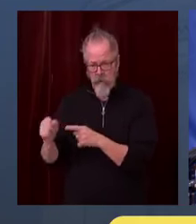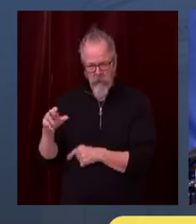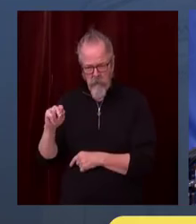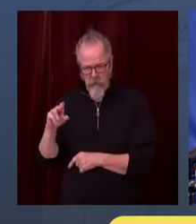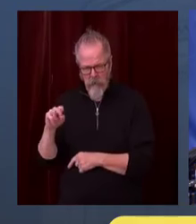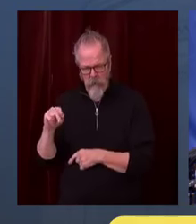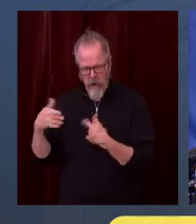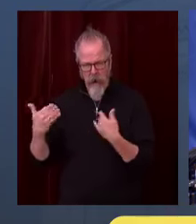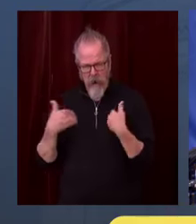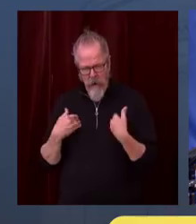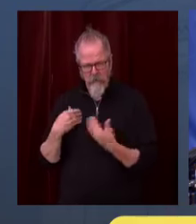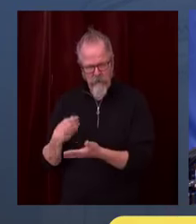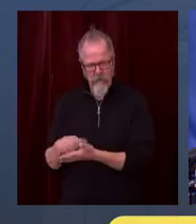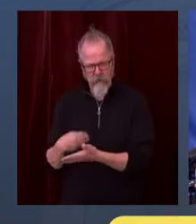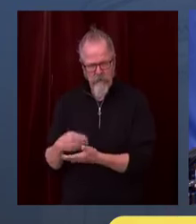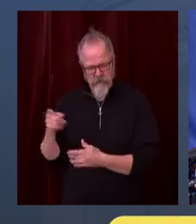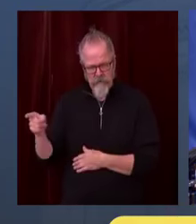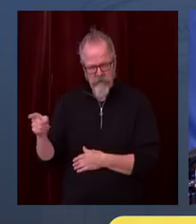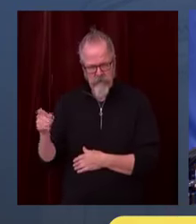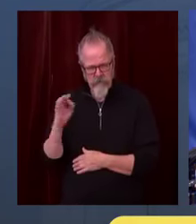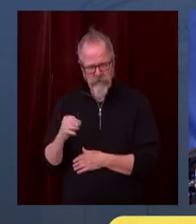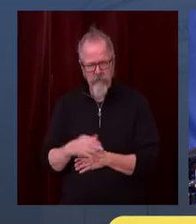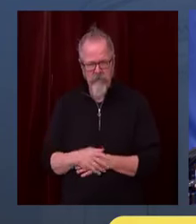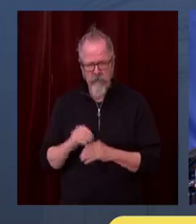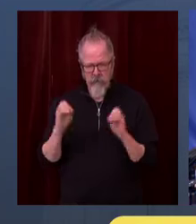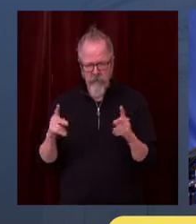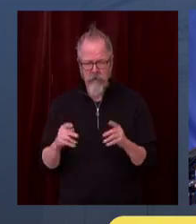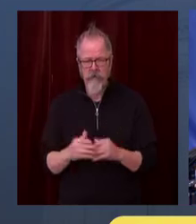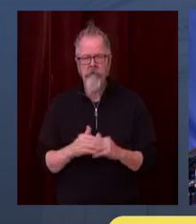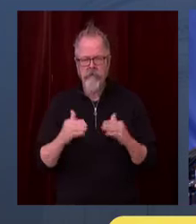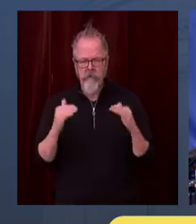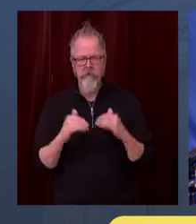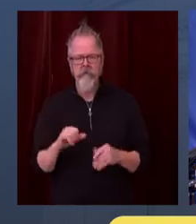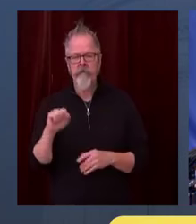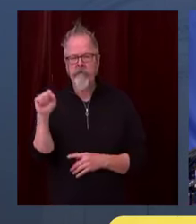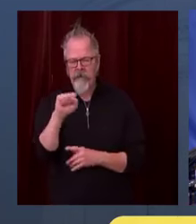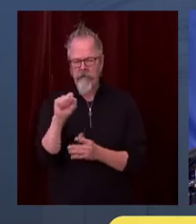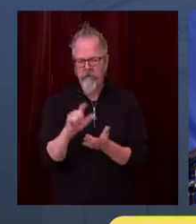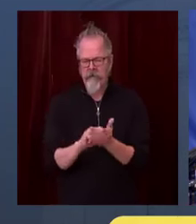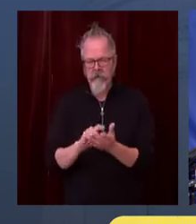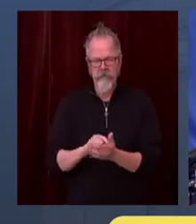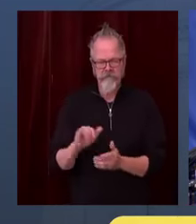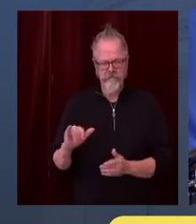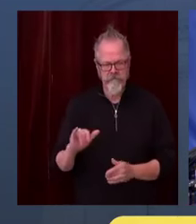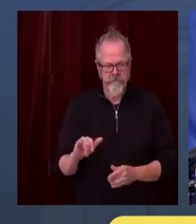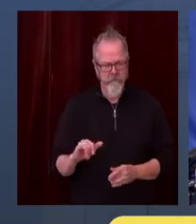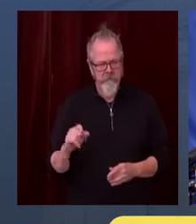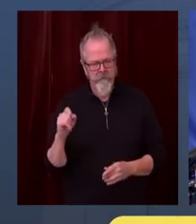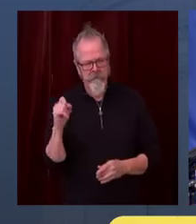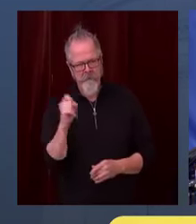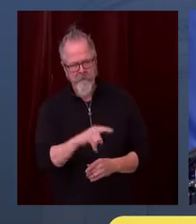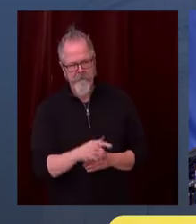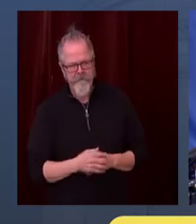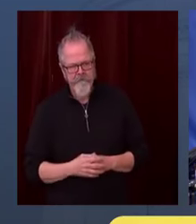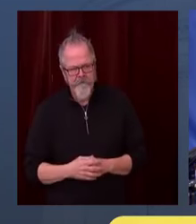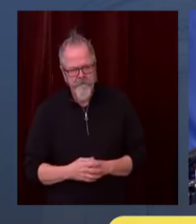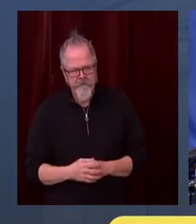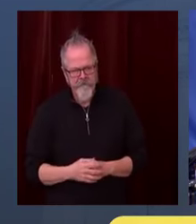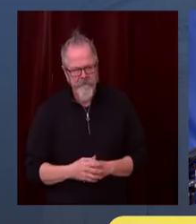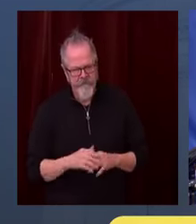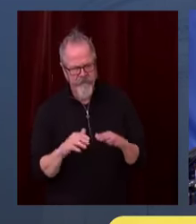Hi, Governor. Two questions. One, do you have an estimate on how long these new restrictions and shutdowns will be in place?